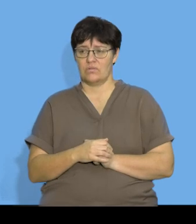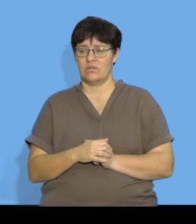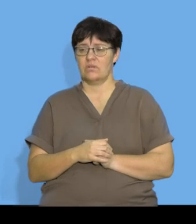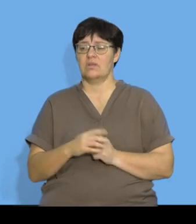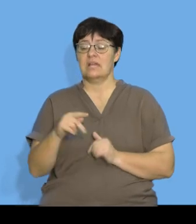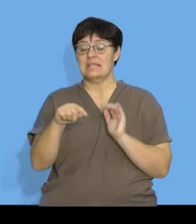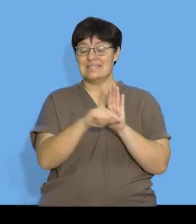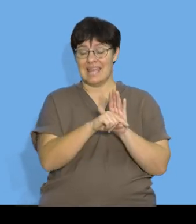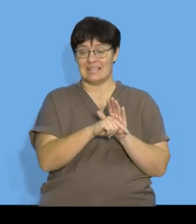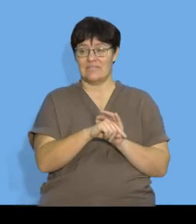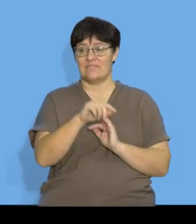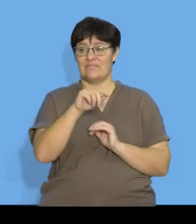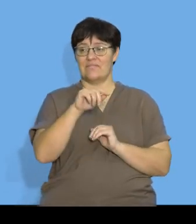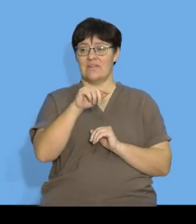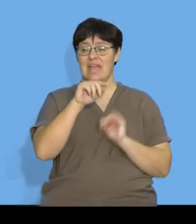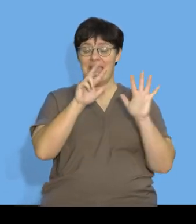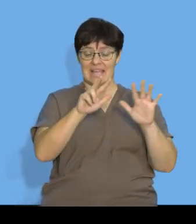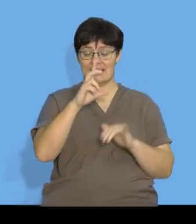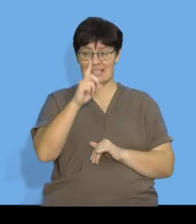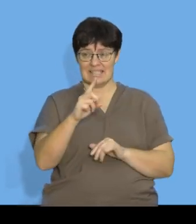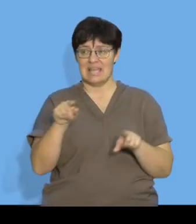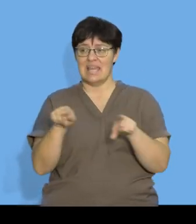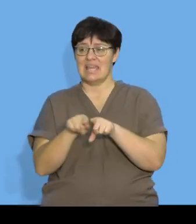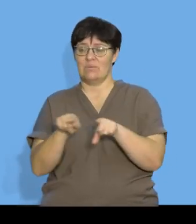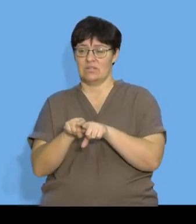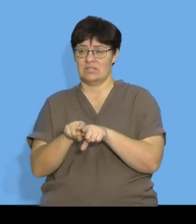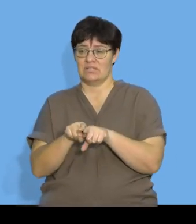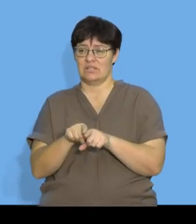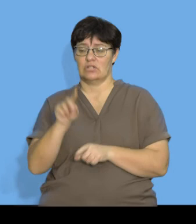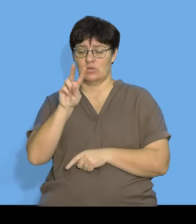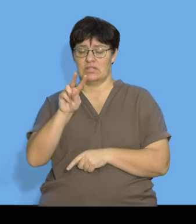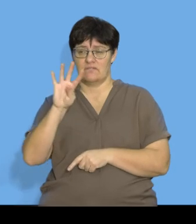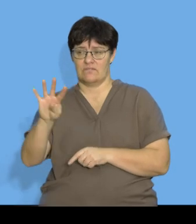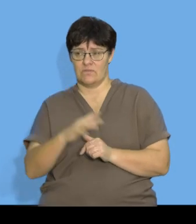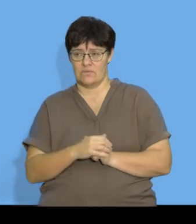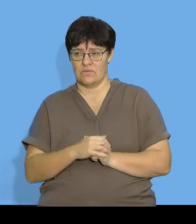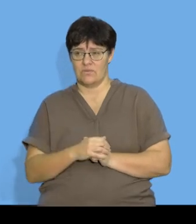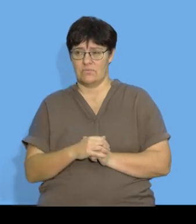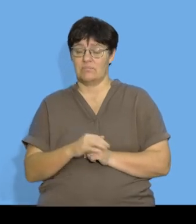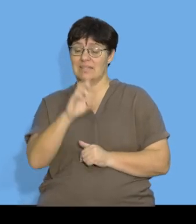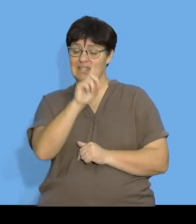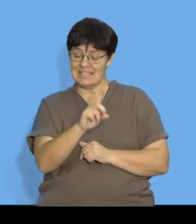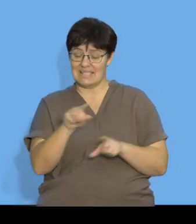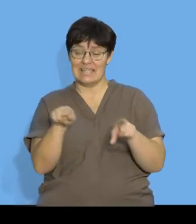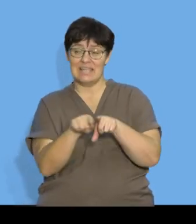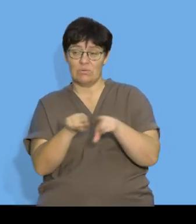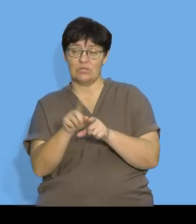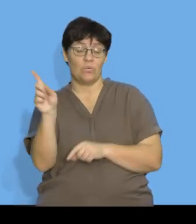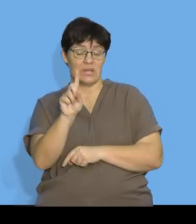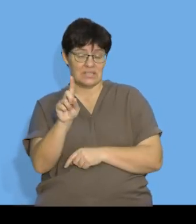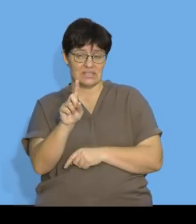negative 8d is equal to 24 which means that d is equal to